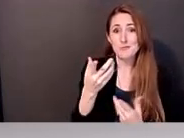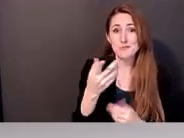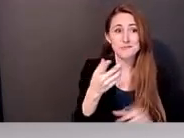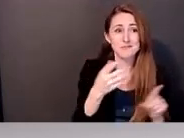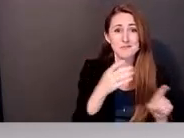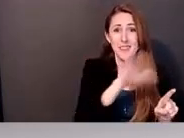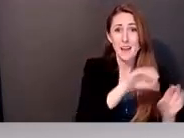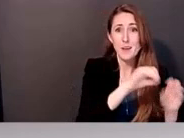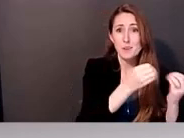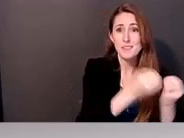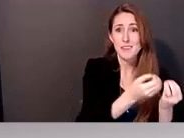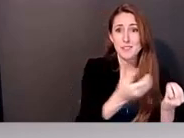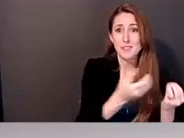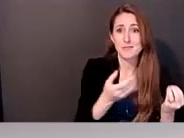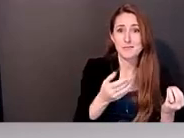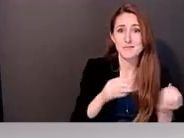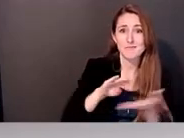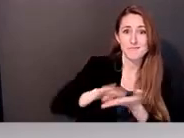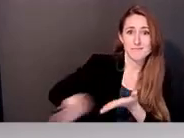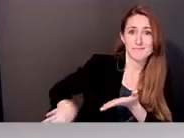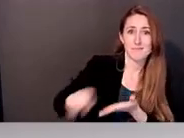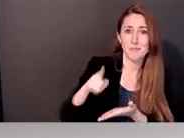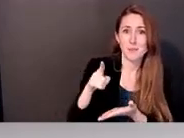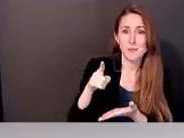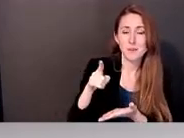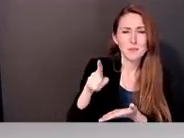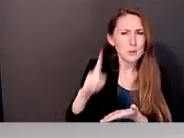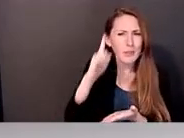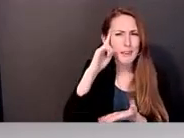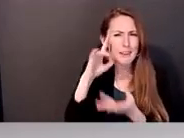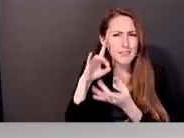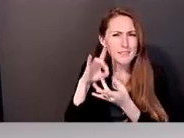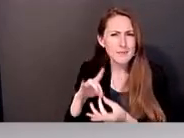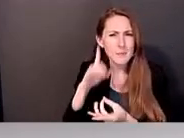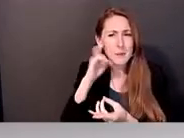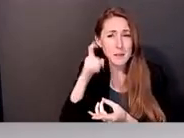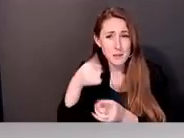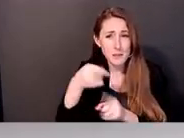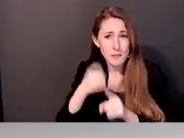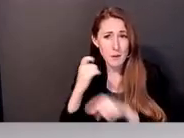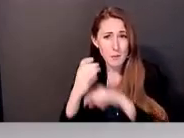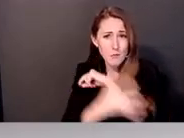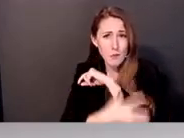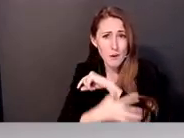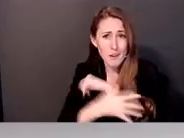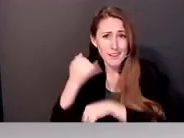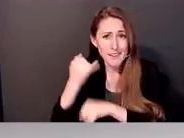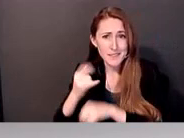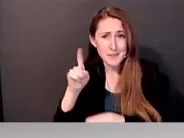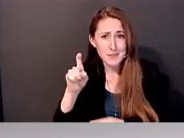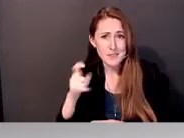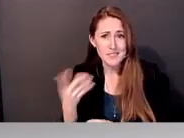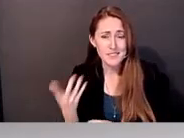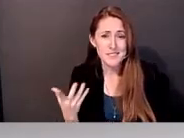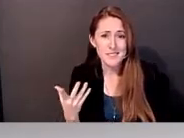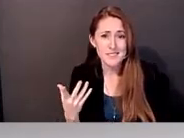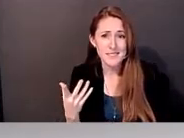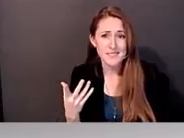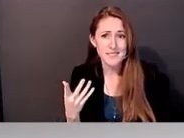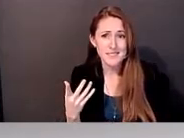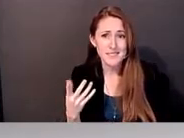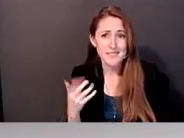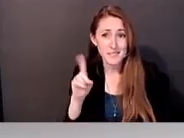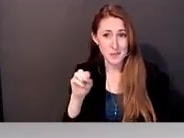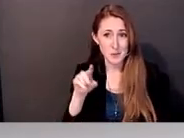you think it had to do with coming from a rural institute or, I mean, did you, do you consider the power